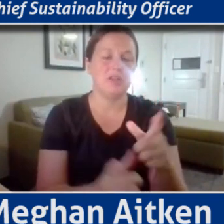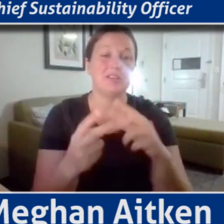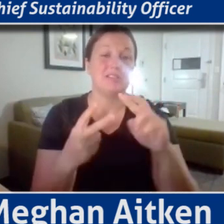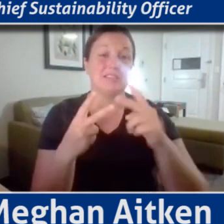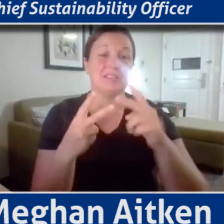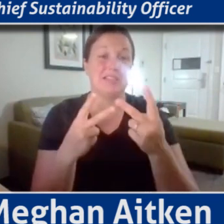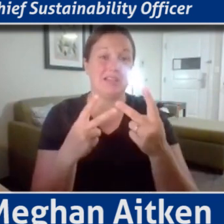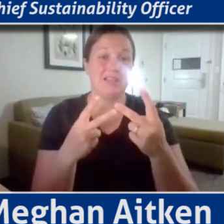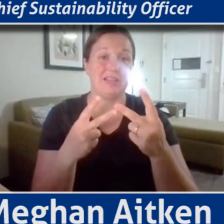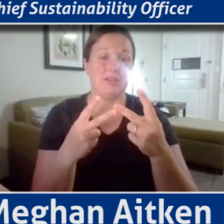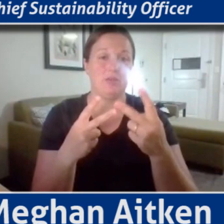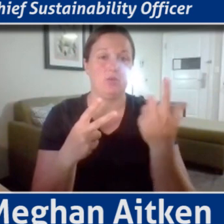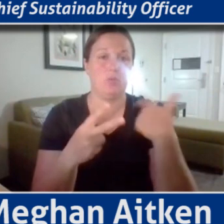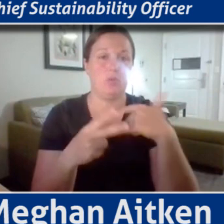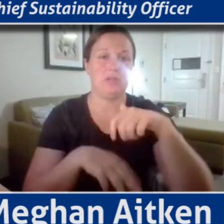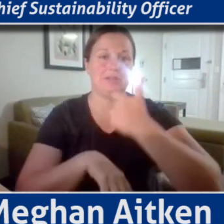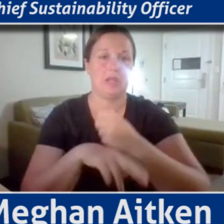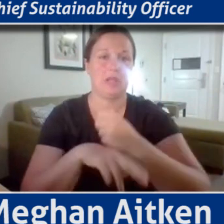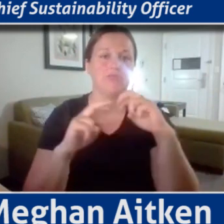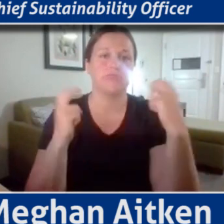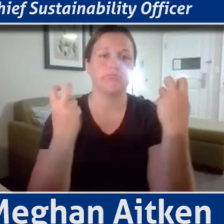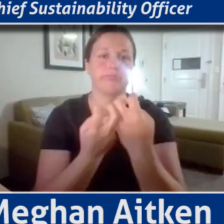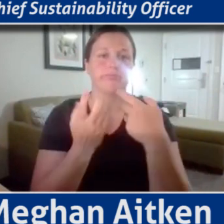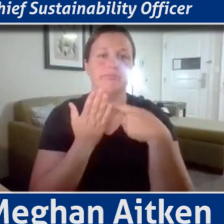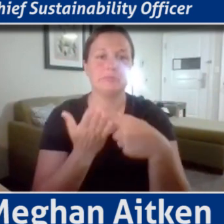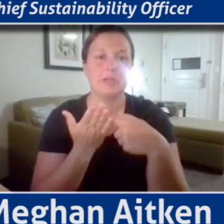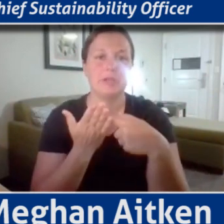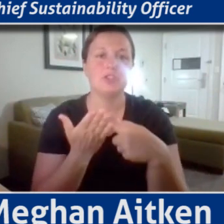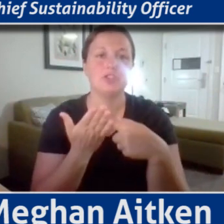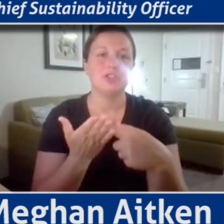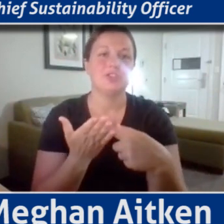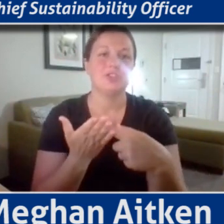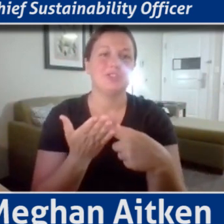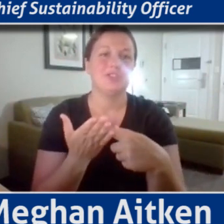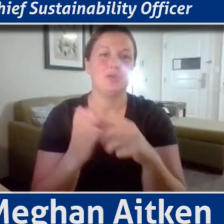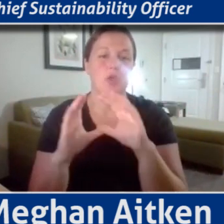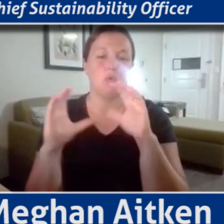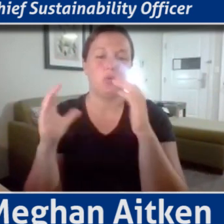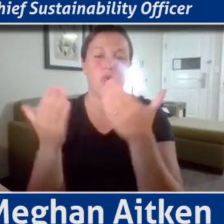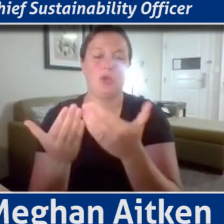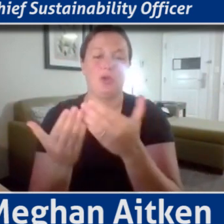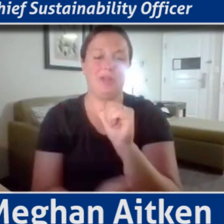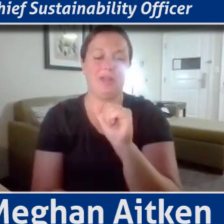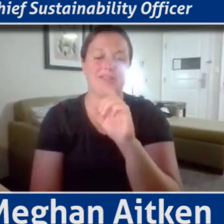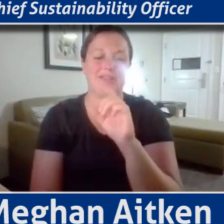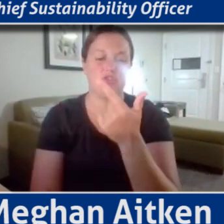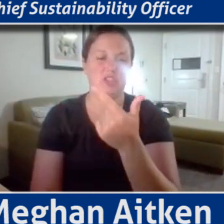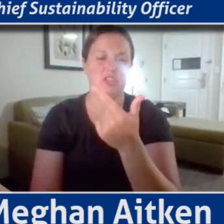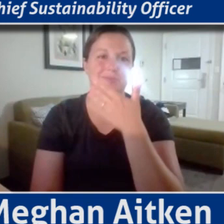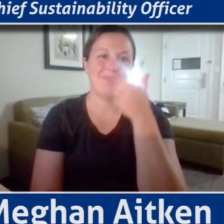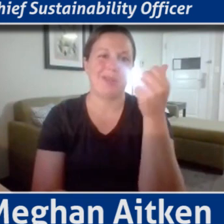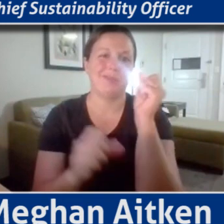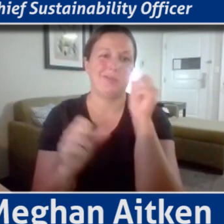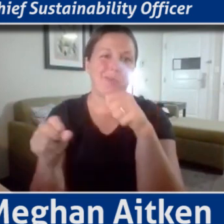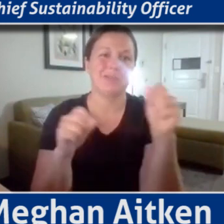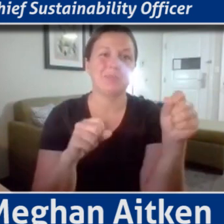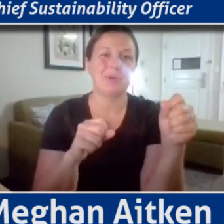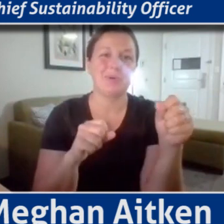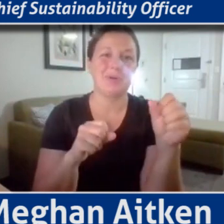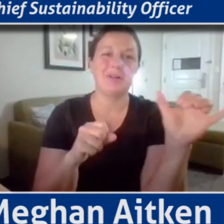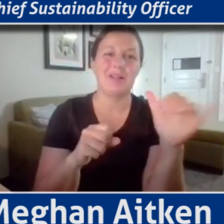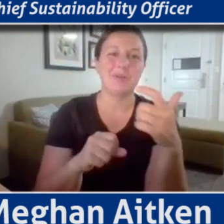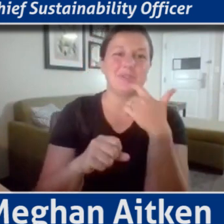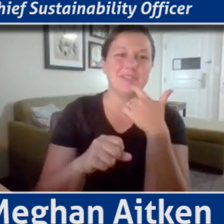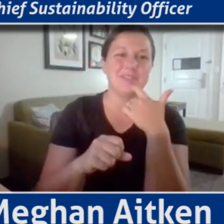roundtable discussions. We grouped the SDGs as best as we could, as I think has been mentioned. The 17